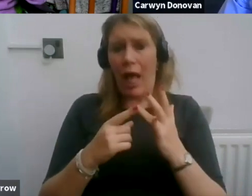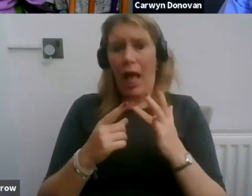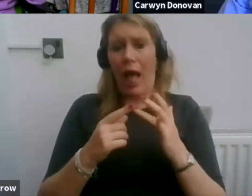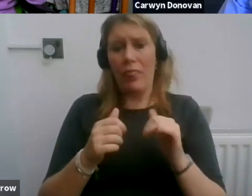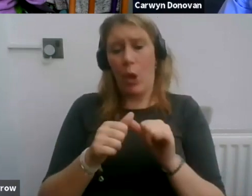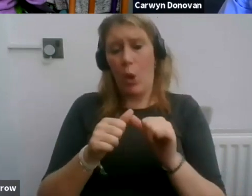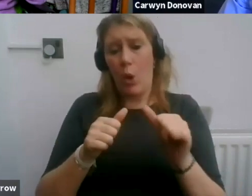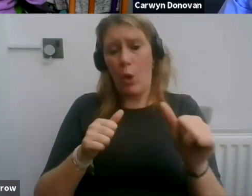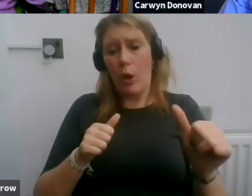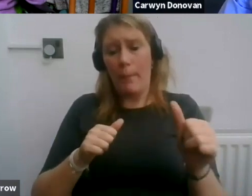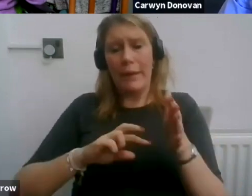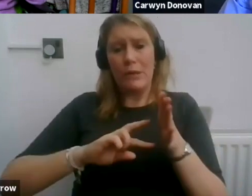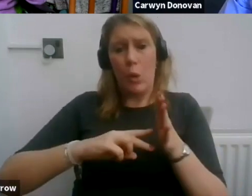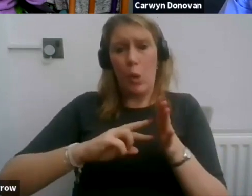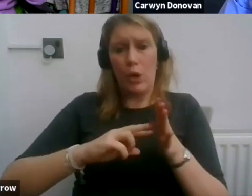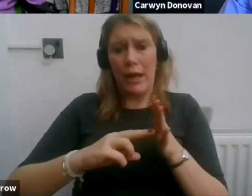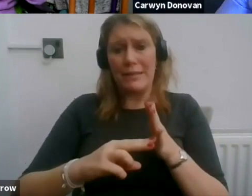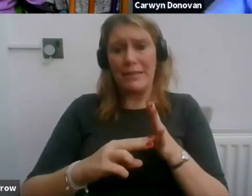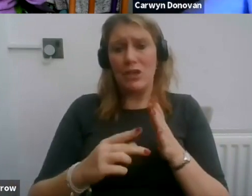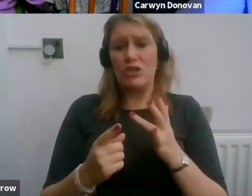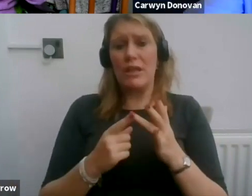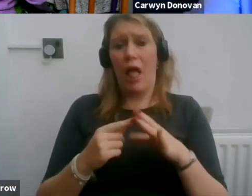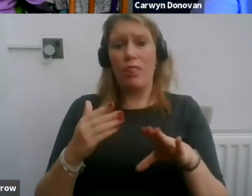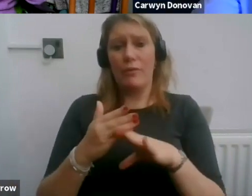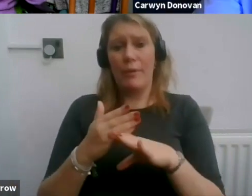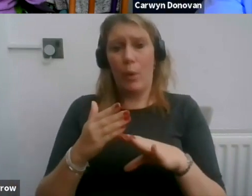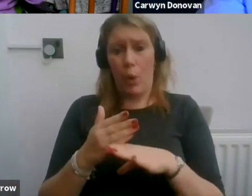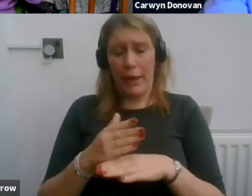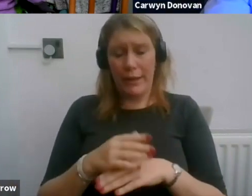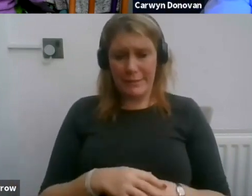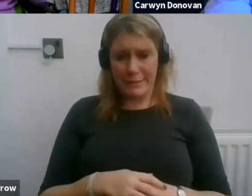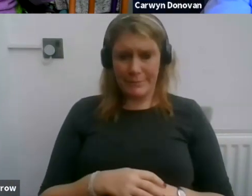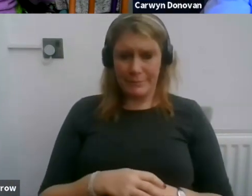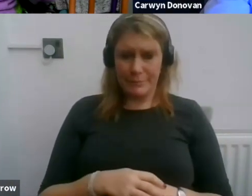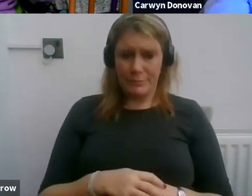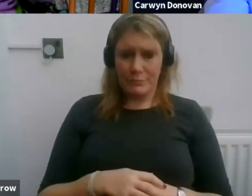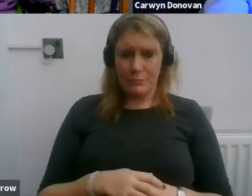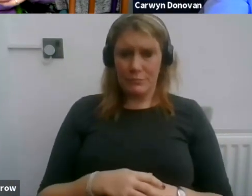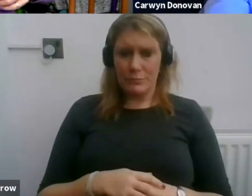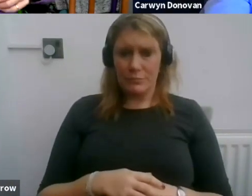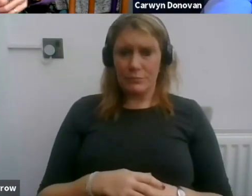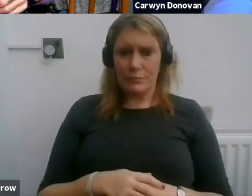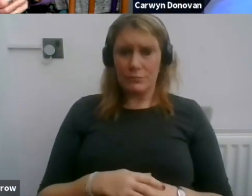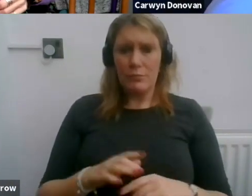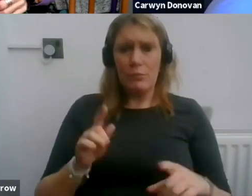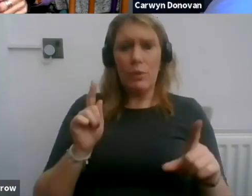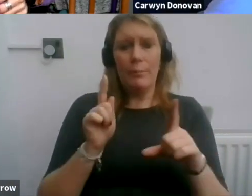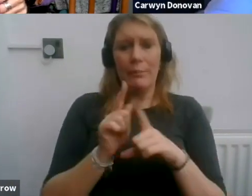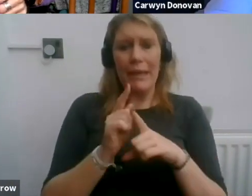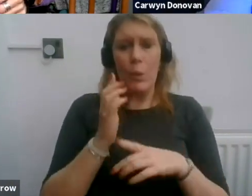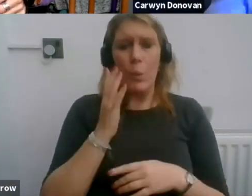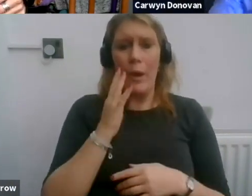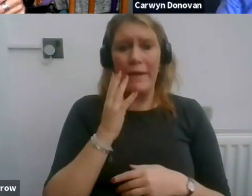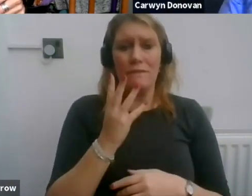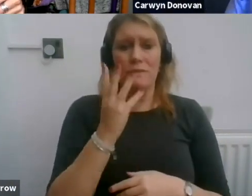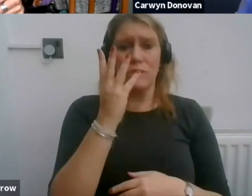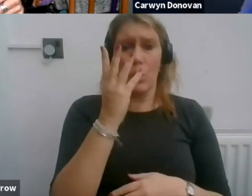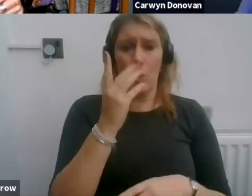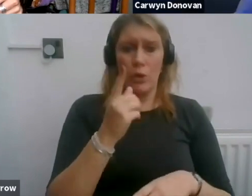organisations, and other employers. We meet four times a year, and